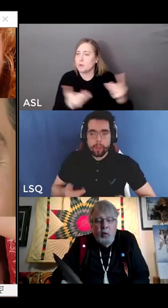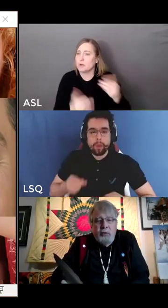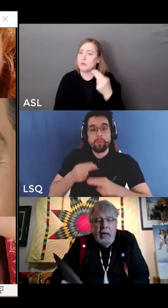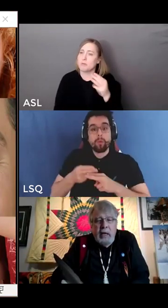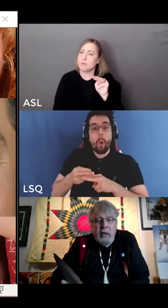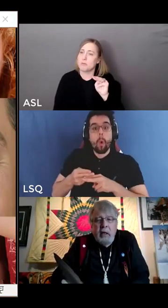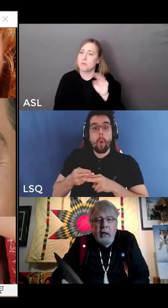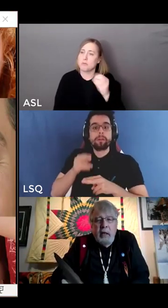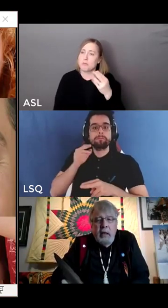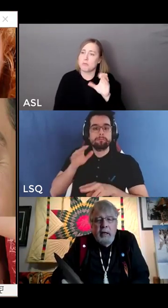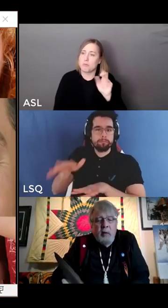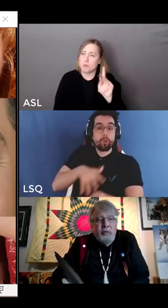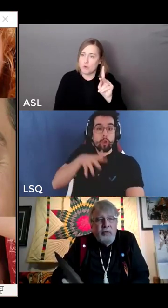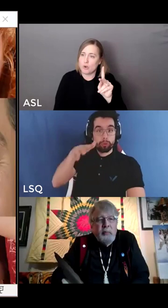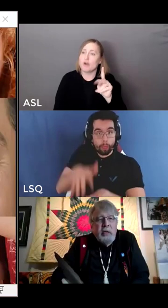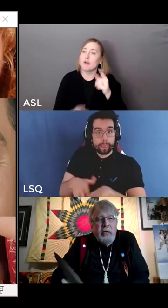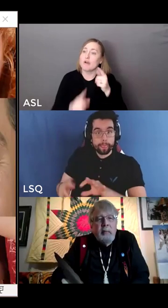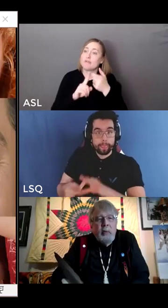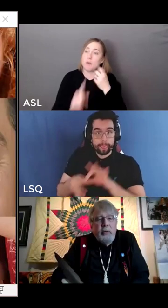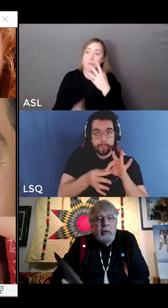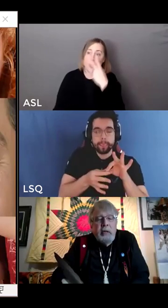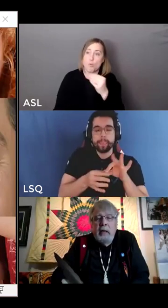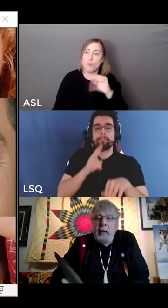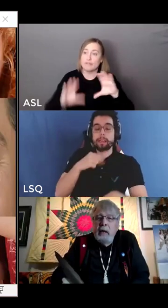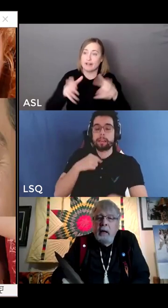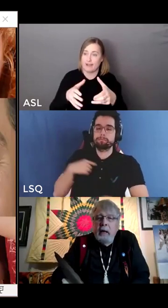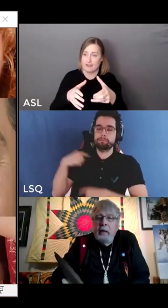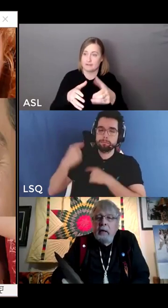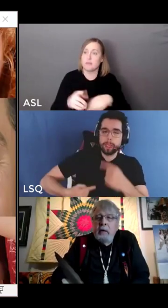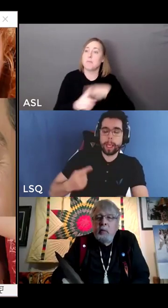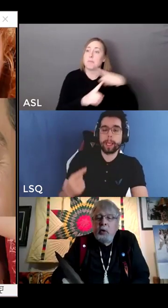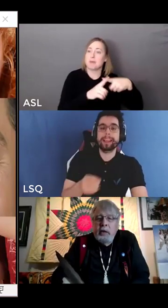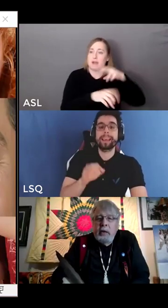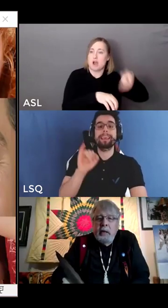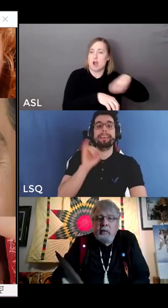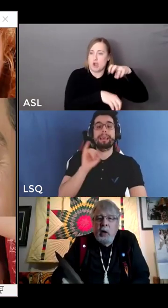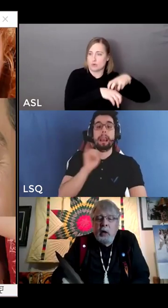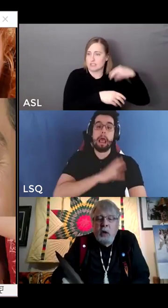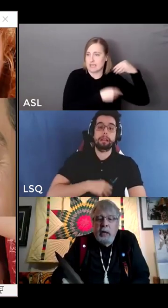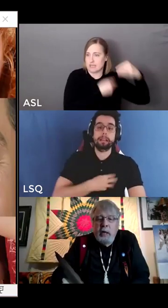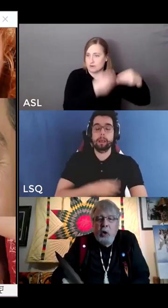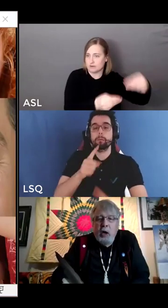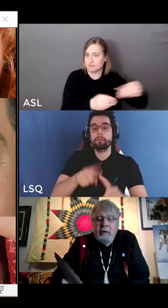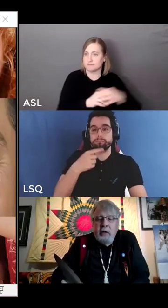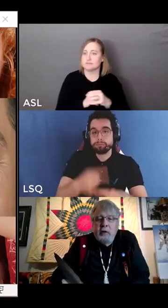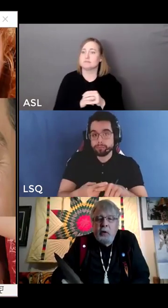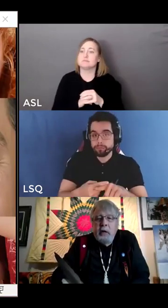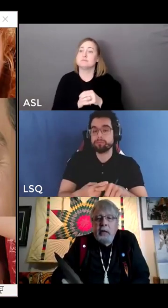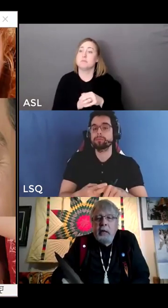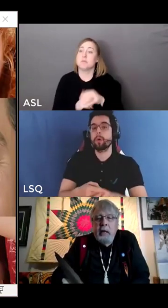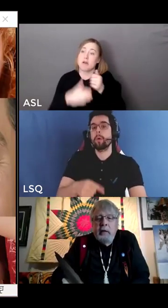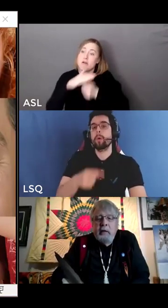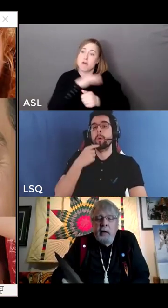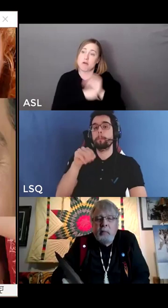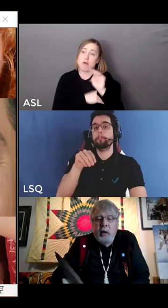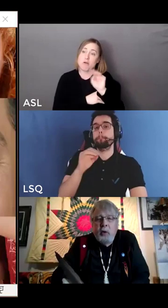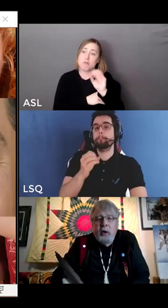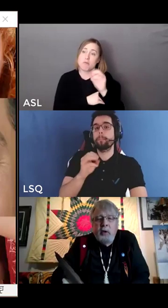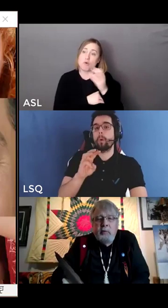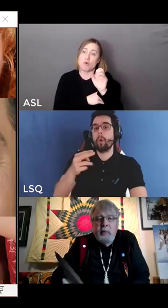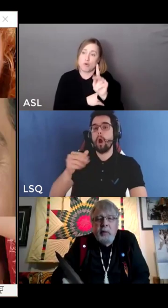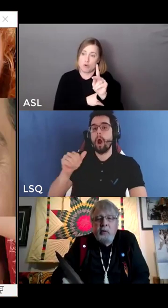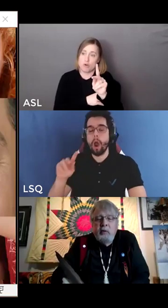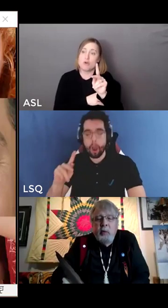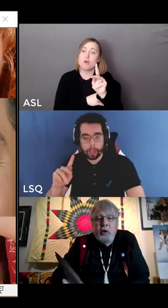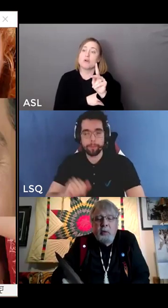I'm Wolf Clan. I come from the, both the community of Kahnawake, Mohawk Territory, and the town of Mount